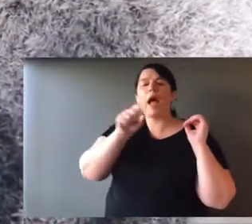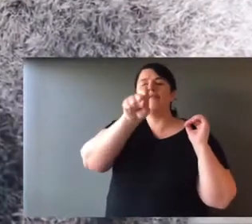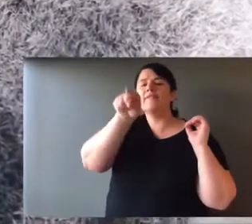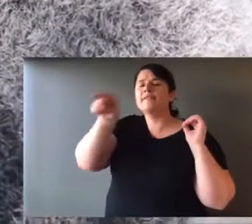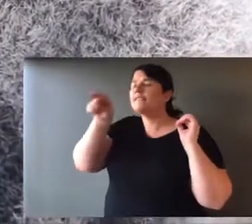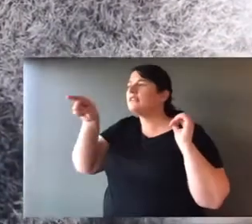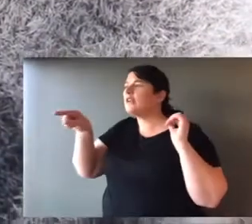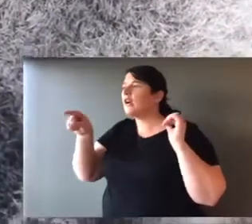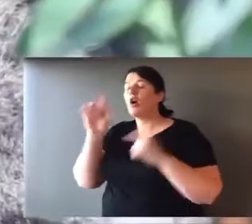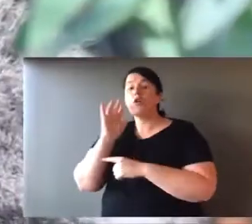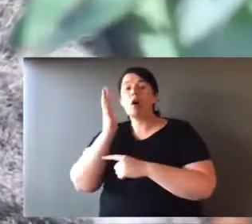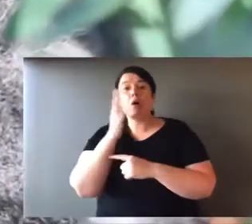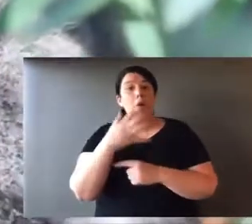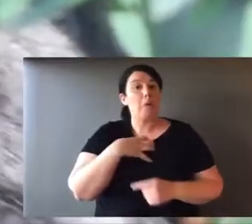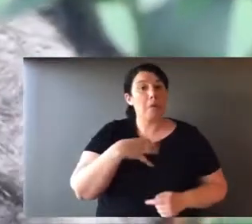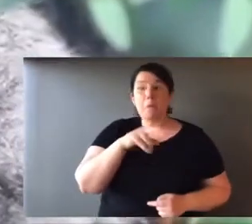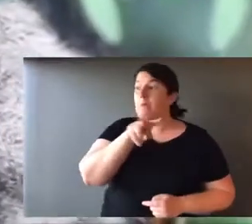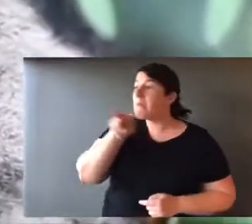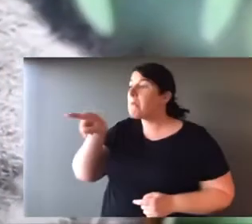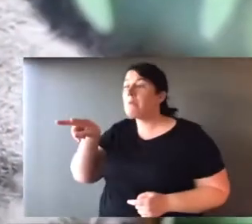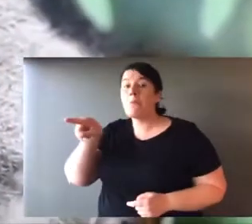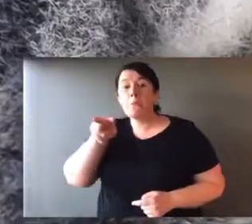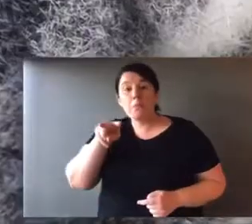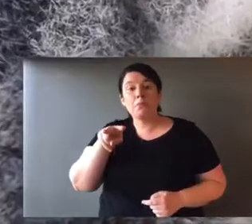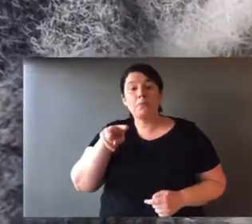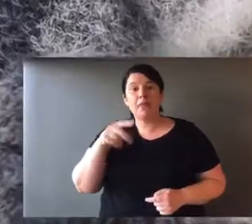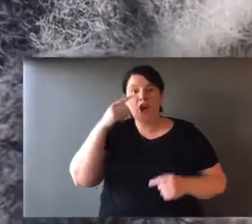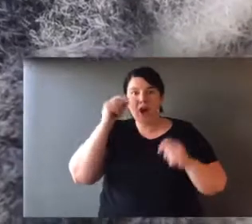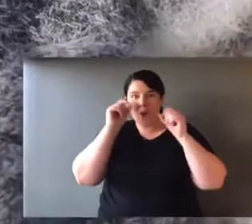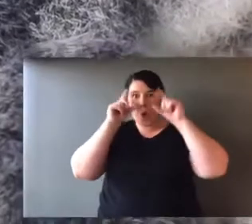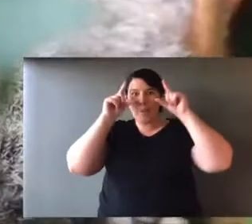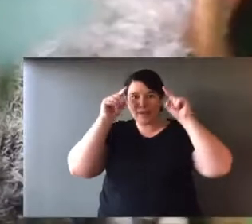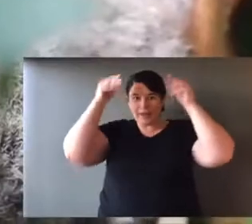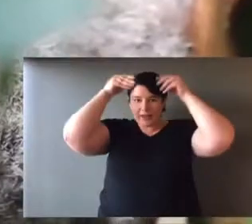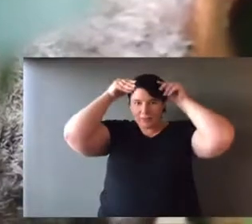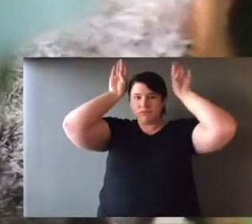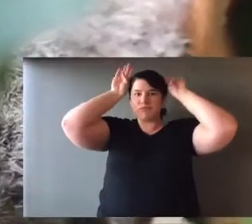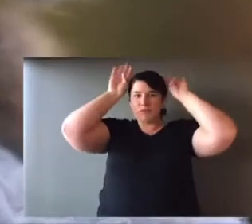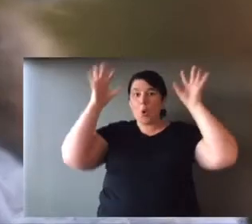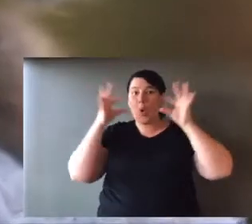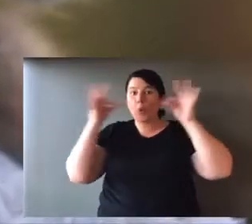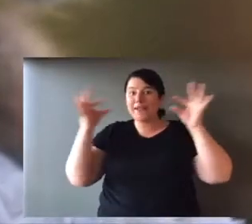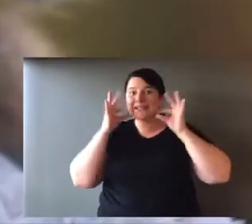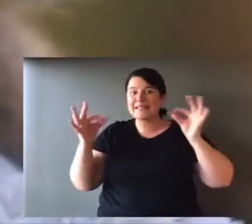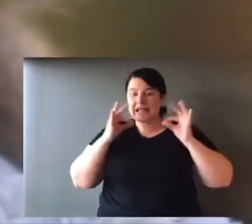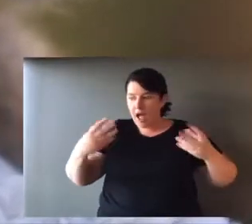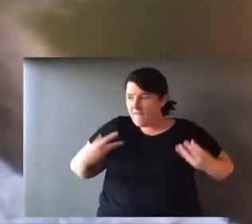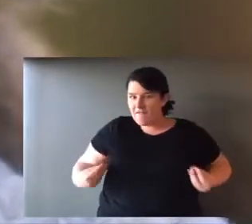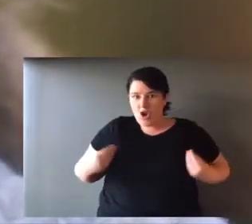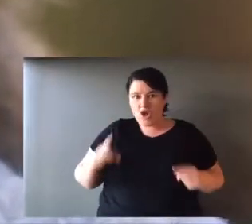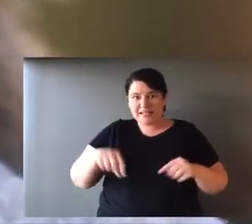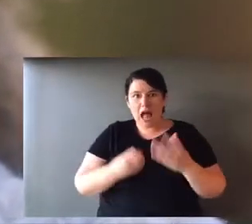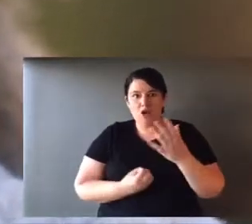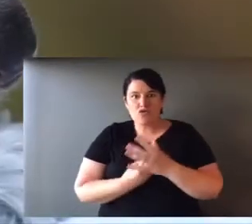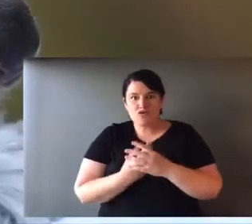starts to look outside the pouch. And sort of get some spatial fulfilment. Now at about this time. The eyes will open. The ears will unfold. The